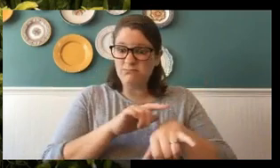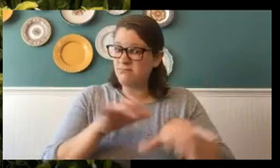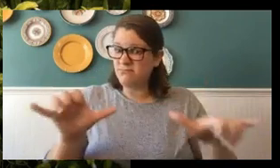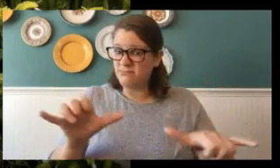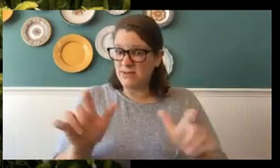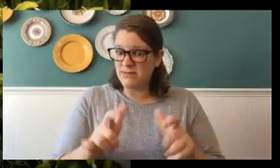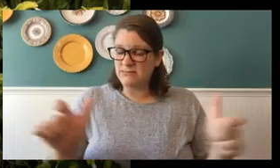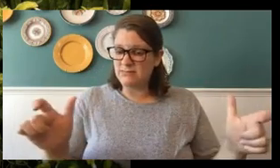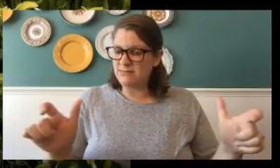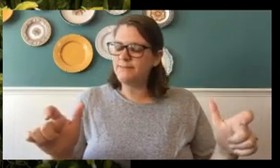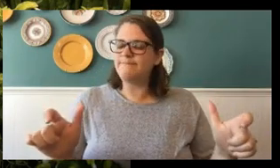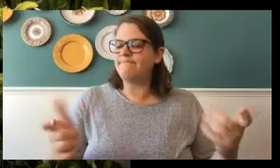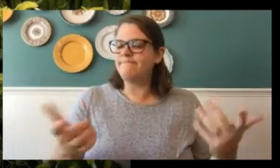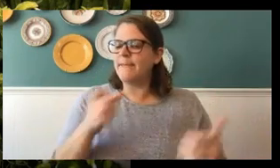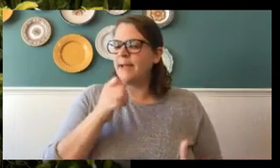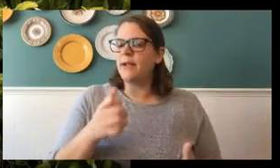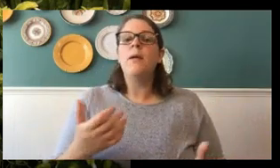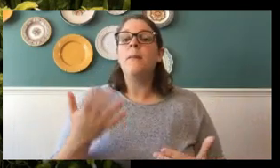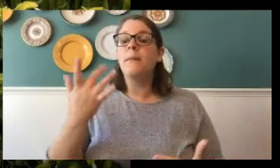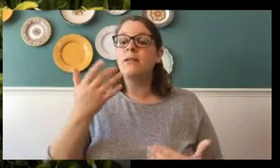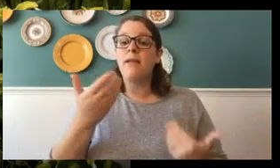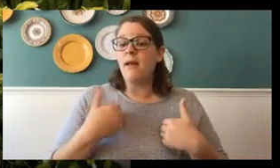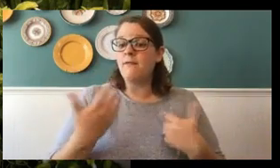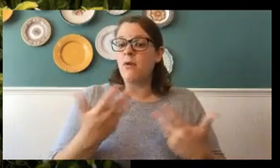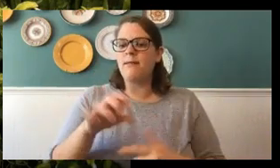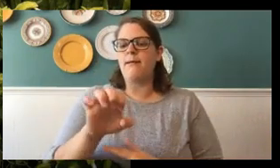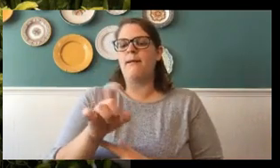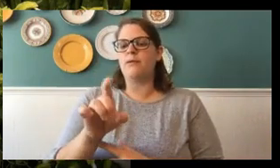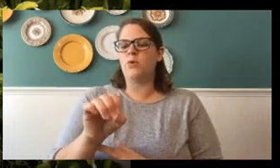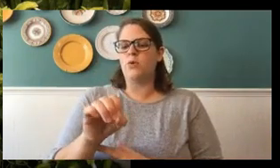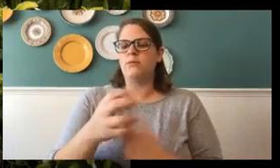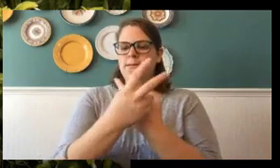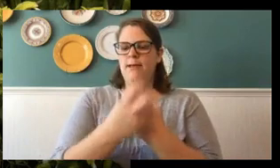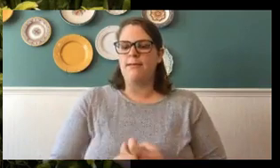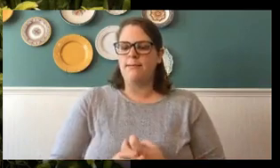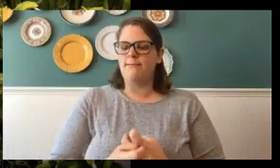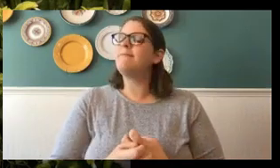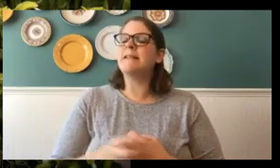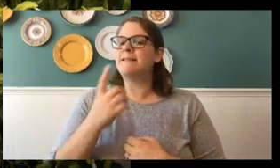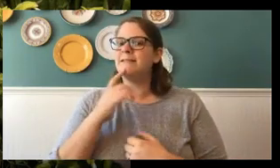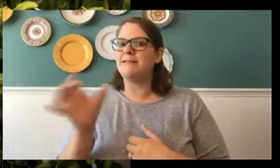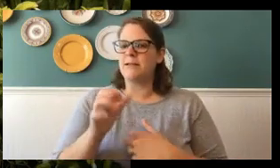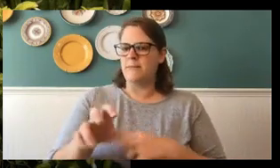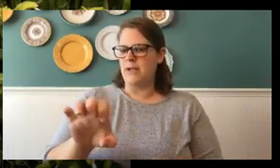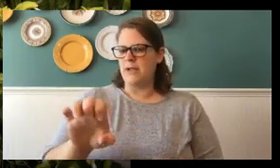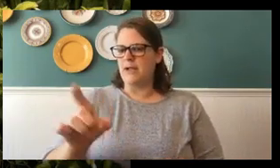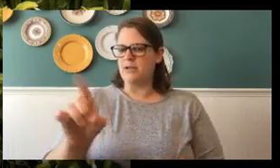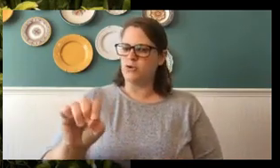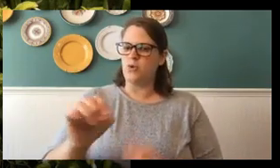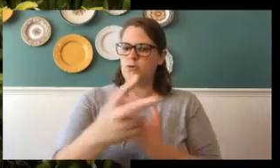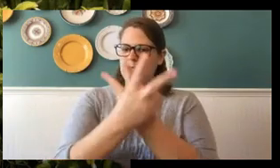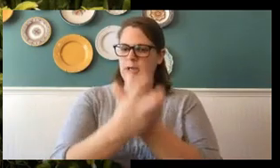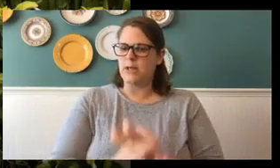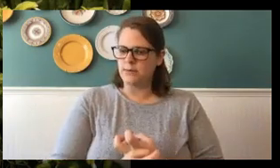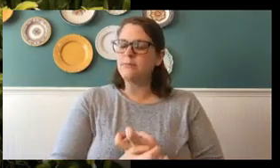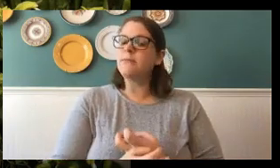exoskeleton. Everybody say it like you're mad. Exoskeleton. It's like a new superhero. Mr. Exoskeleton.